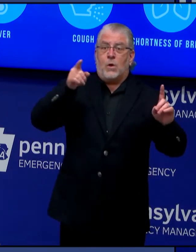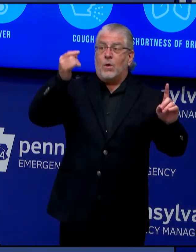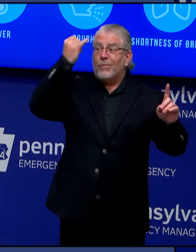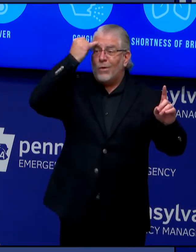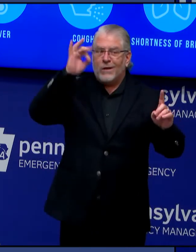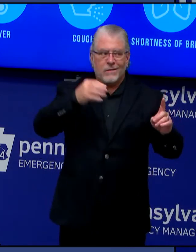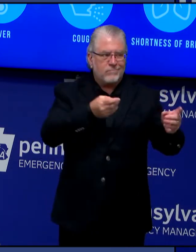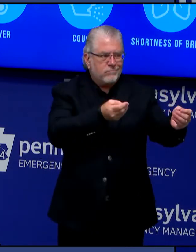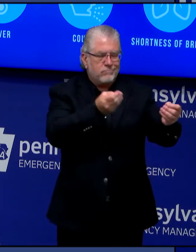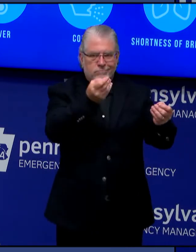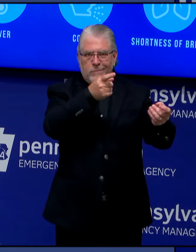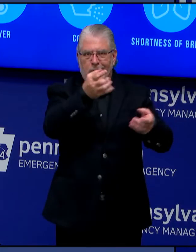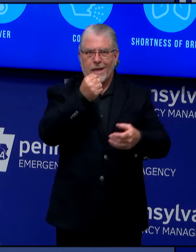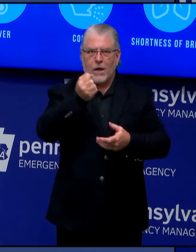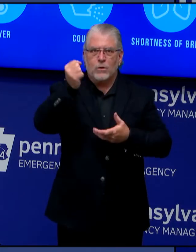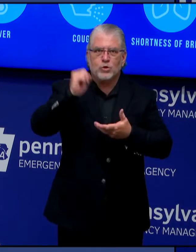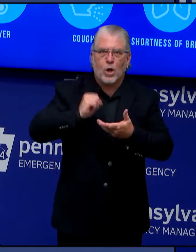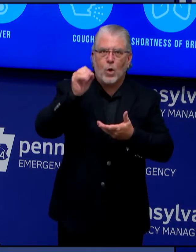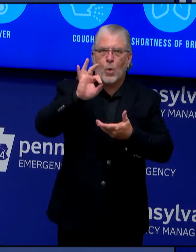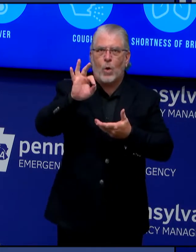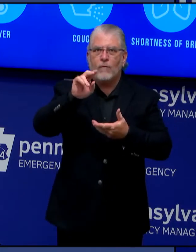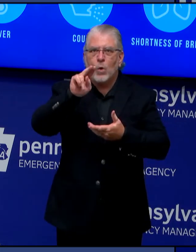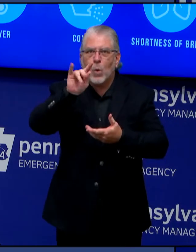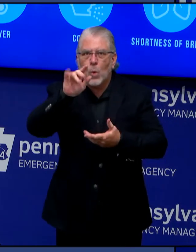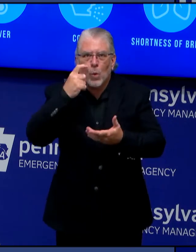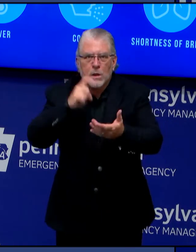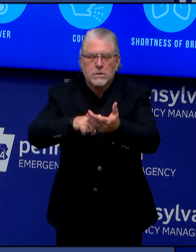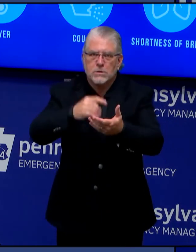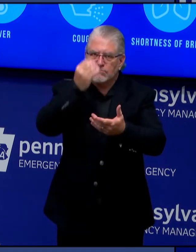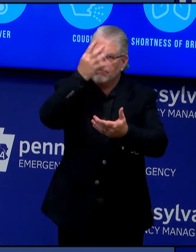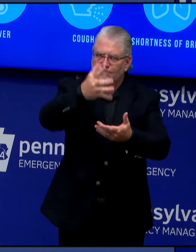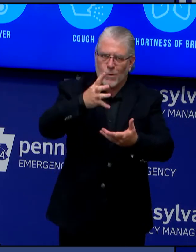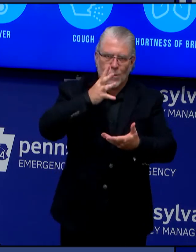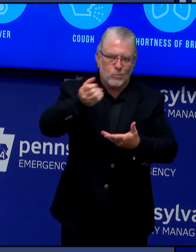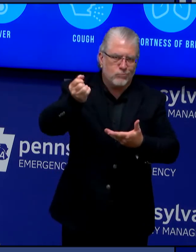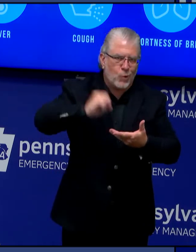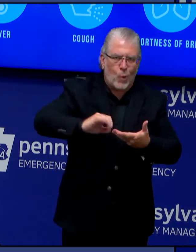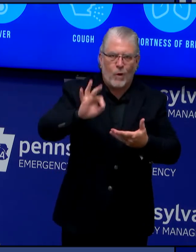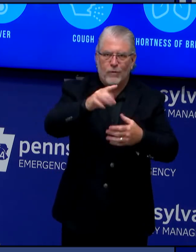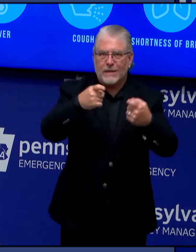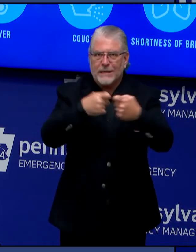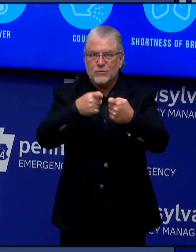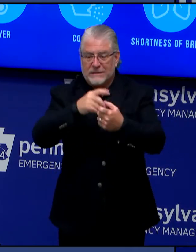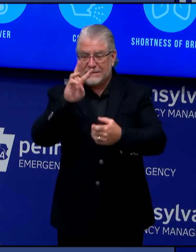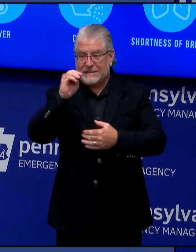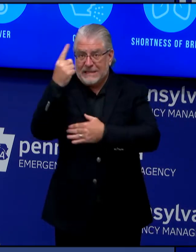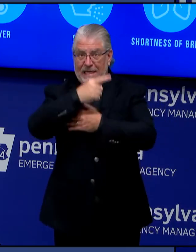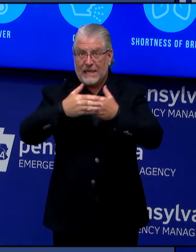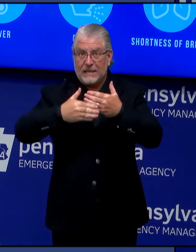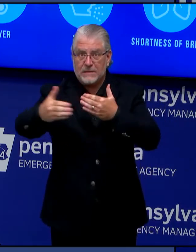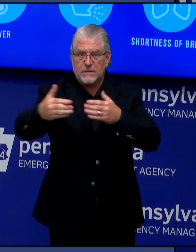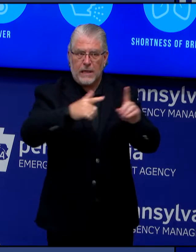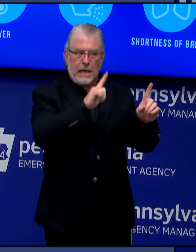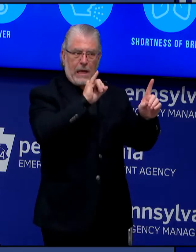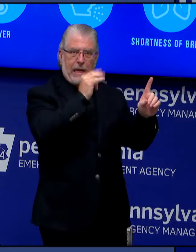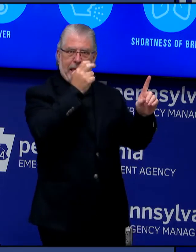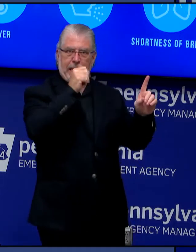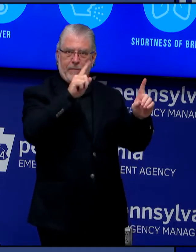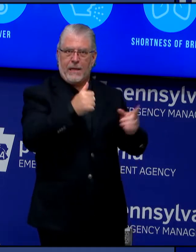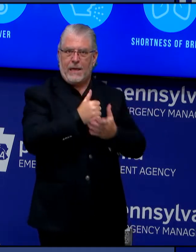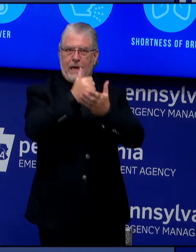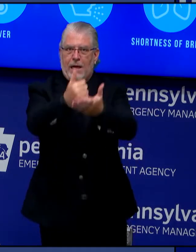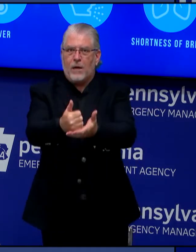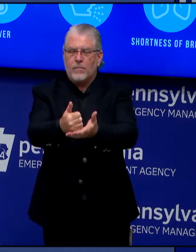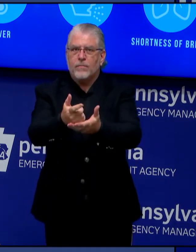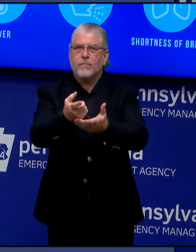completely shut off, if they're in danger of being without fuel in 15 days or less, or if they owe funds to a